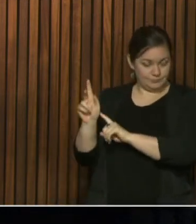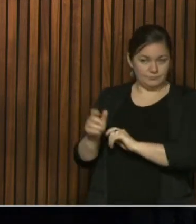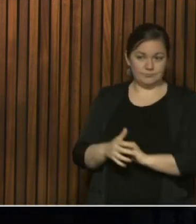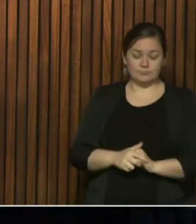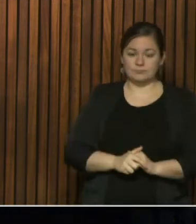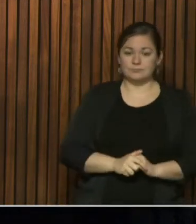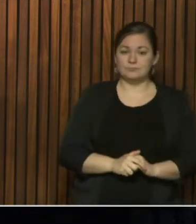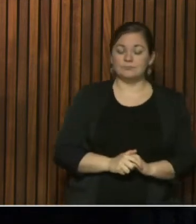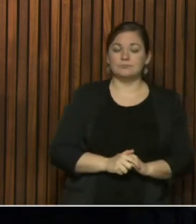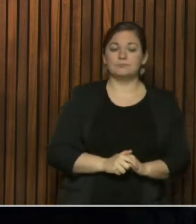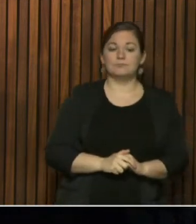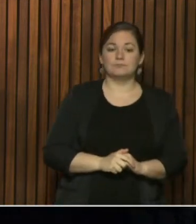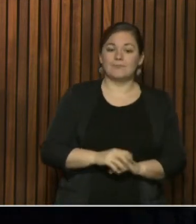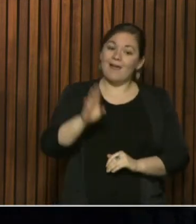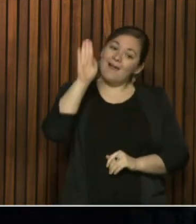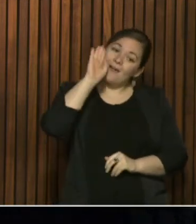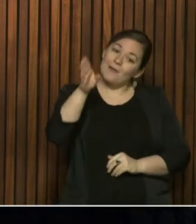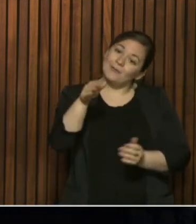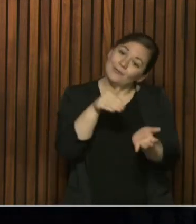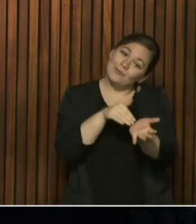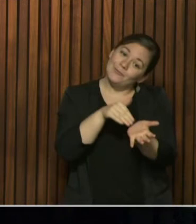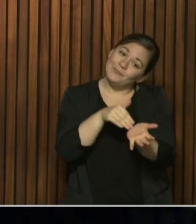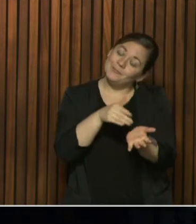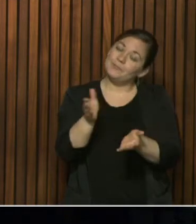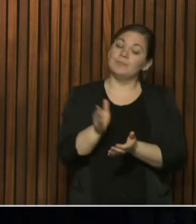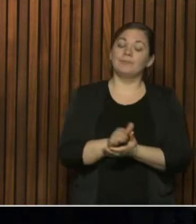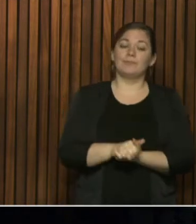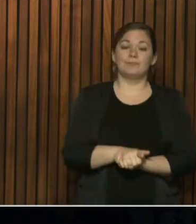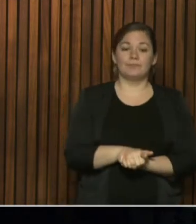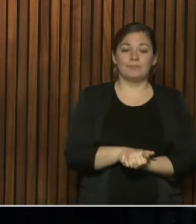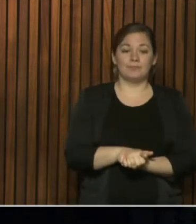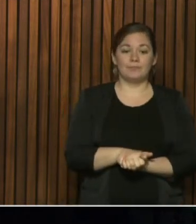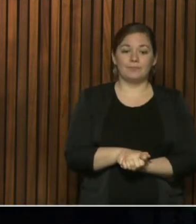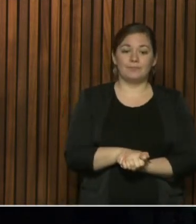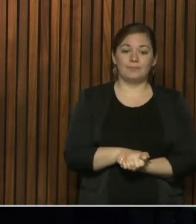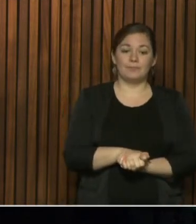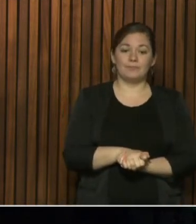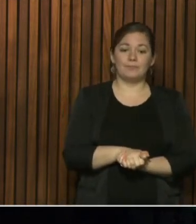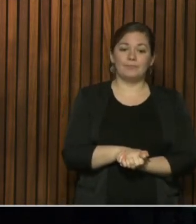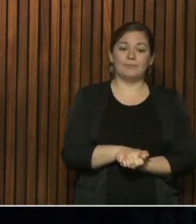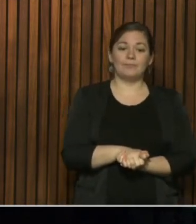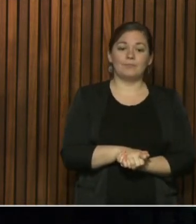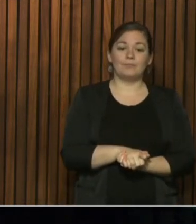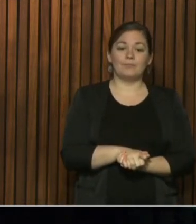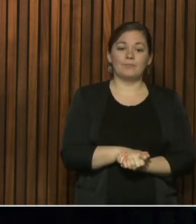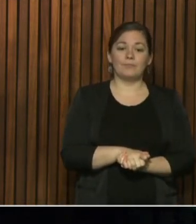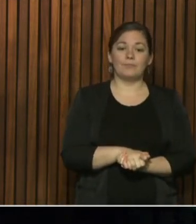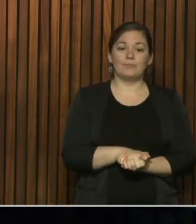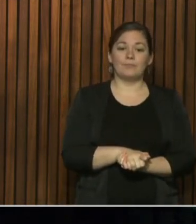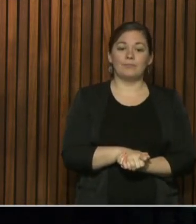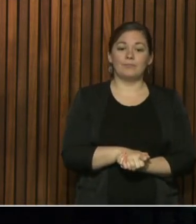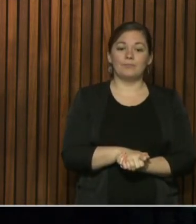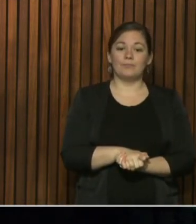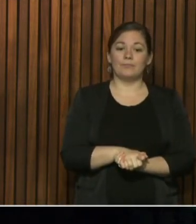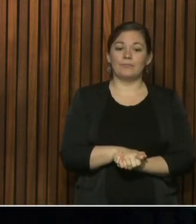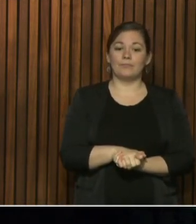Hi there, Doctor. So, to focus on the bed capacity,